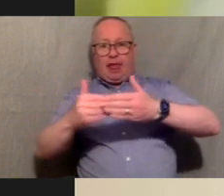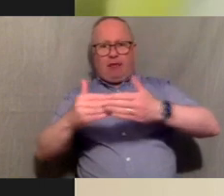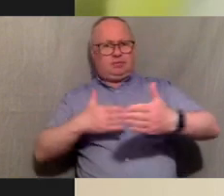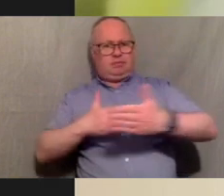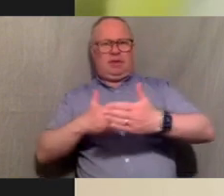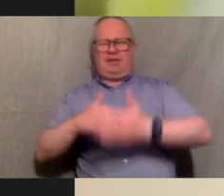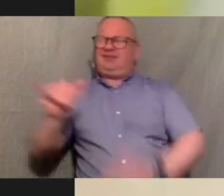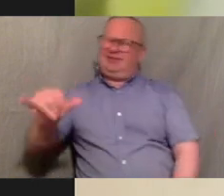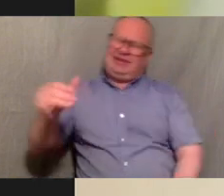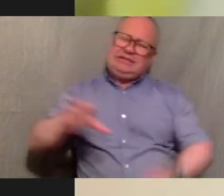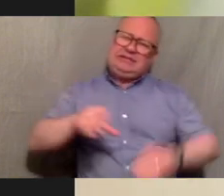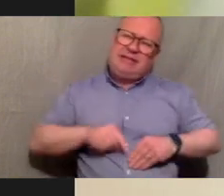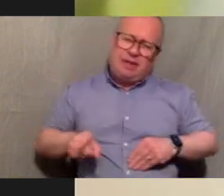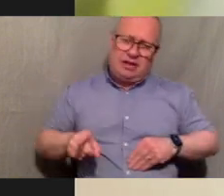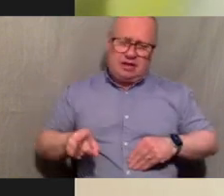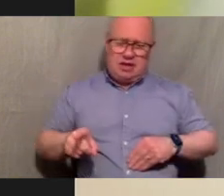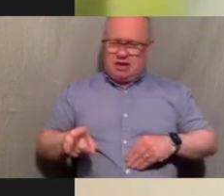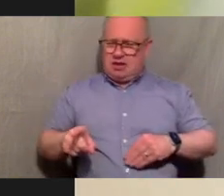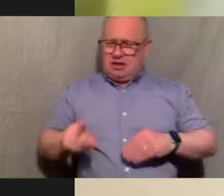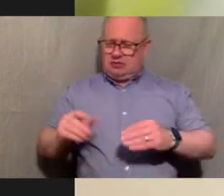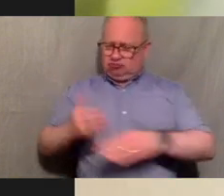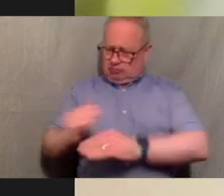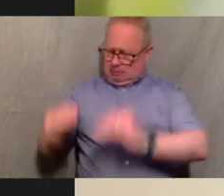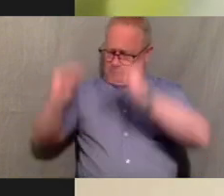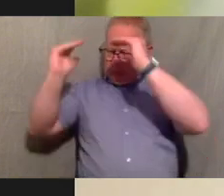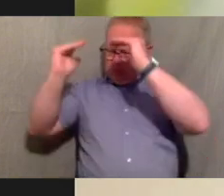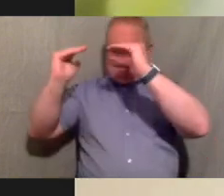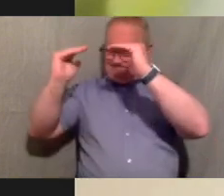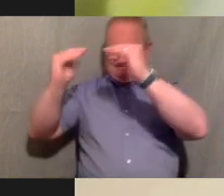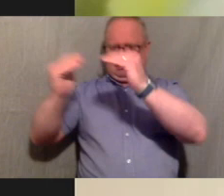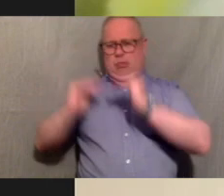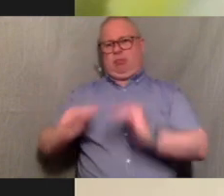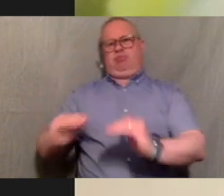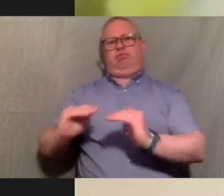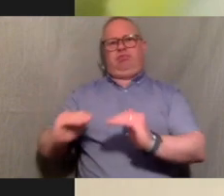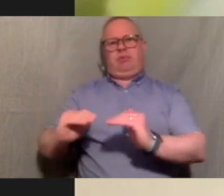just kind of get put into other jobs um